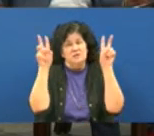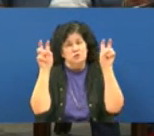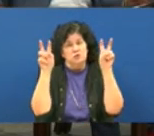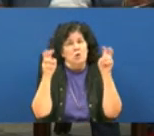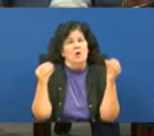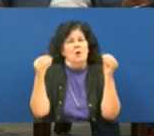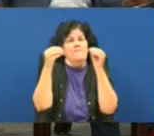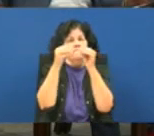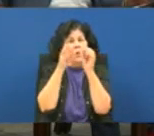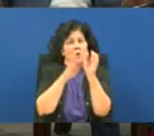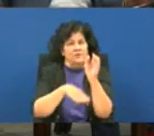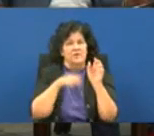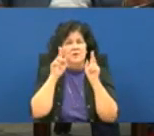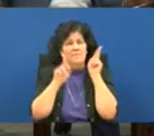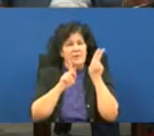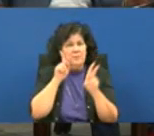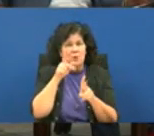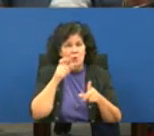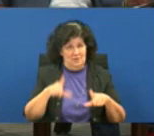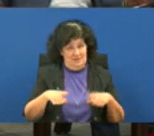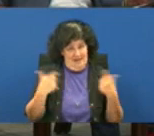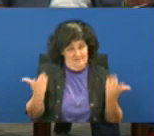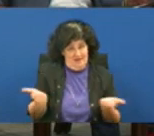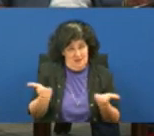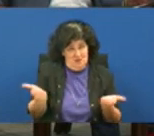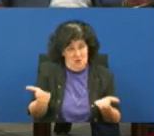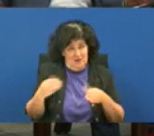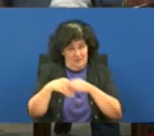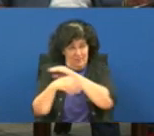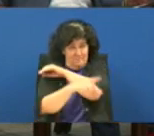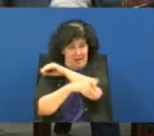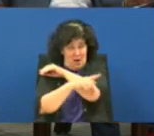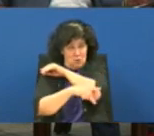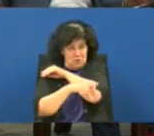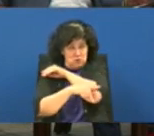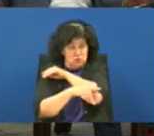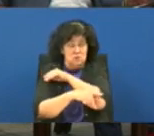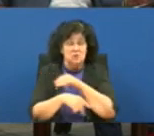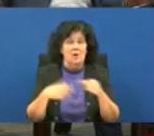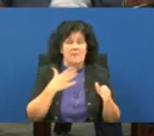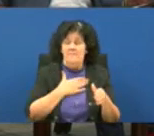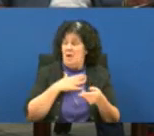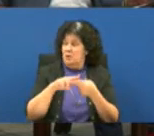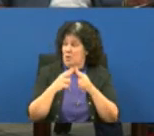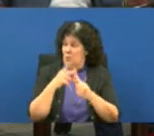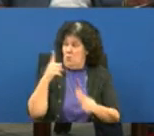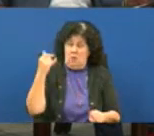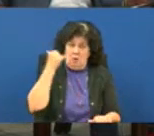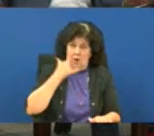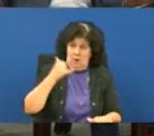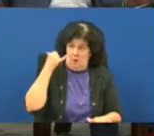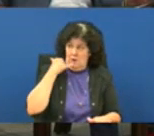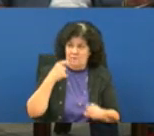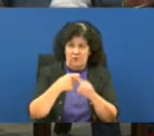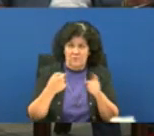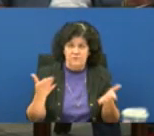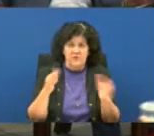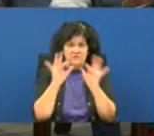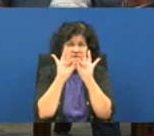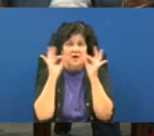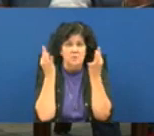more than the citizens of this parish the number one call i get is from families